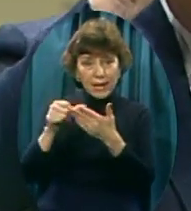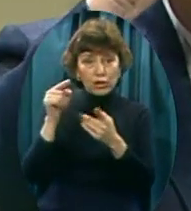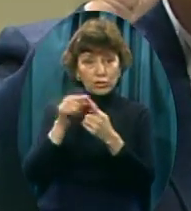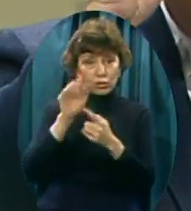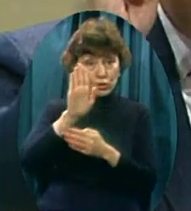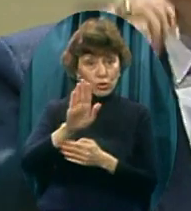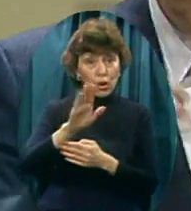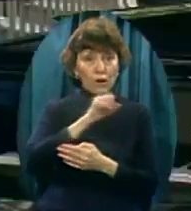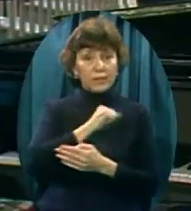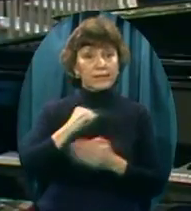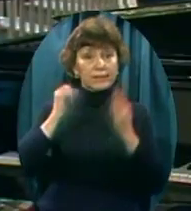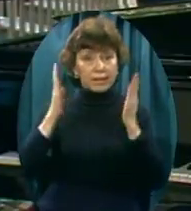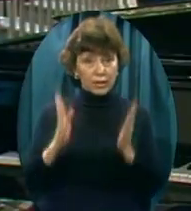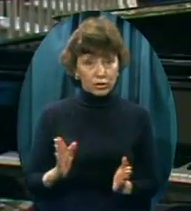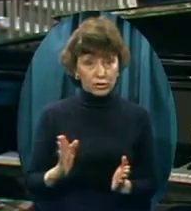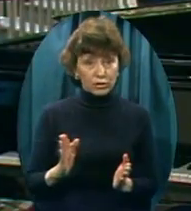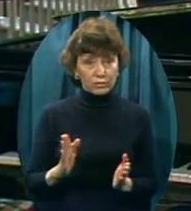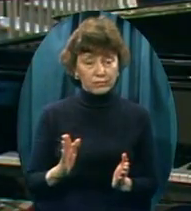all hurt